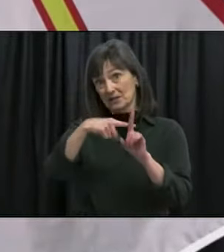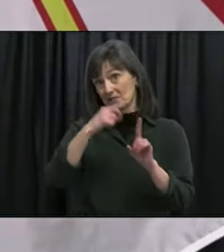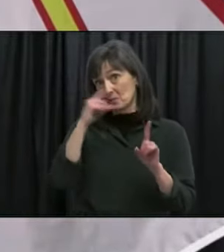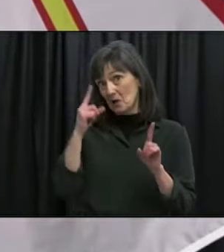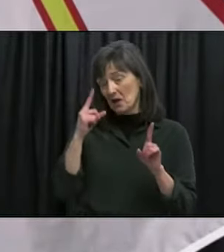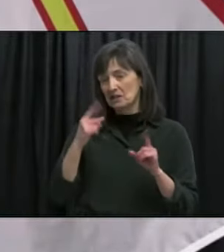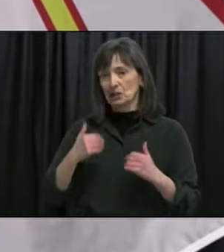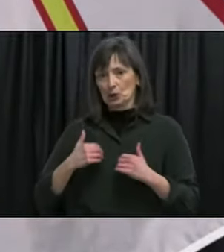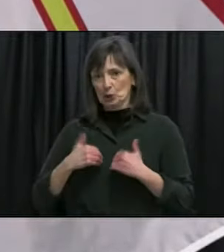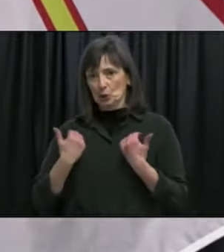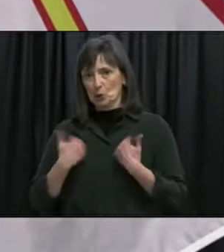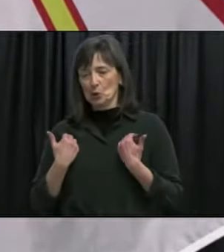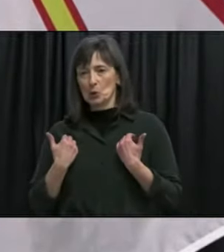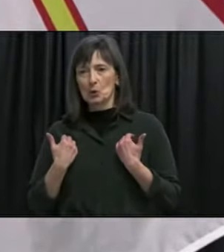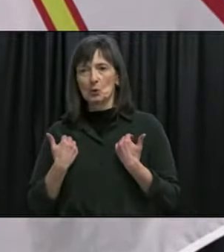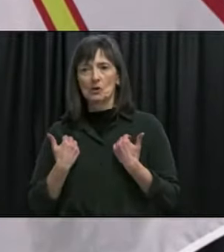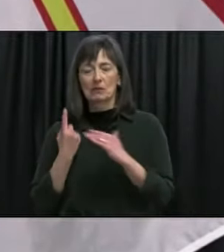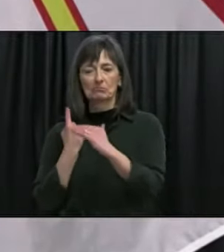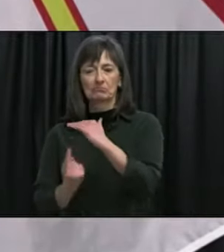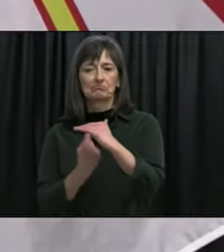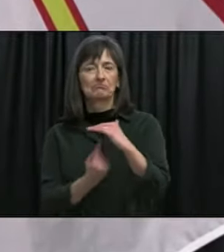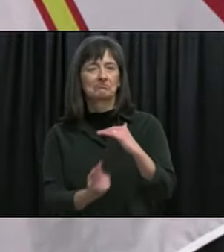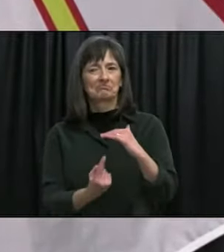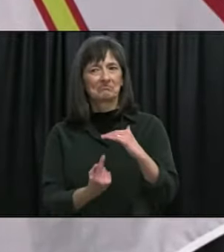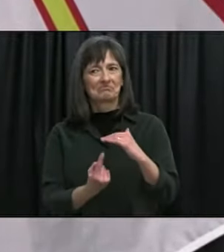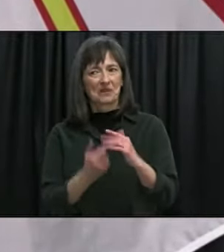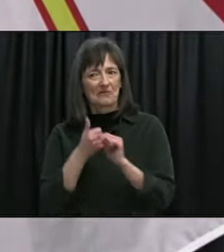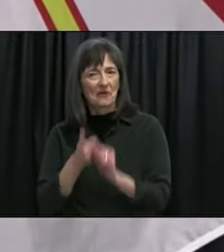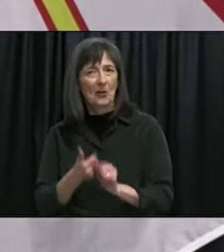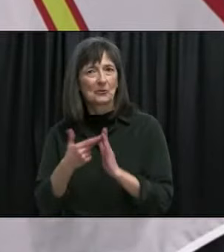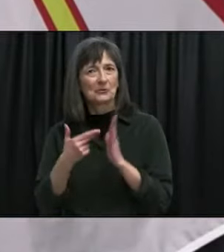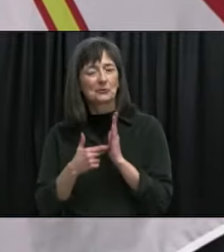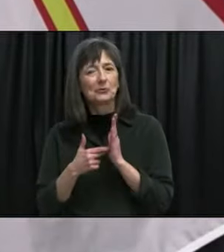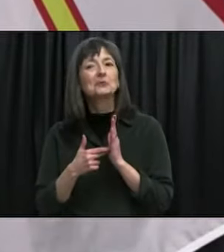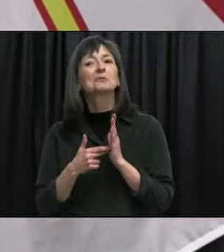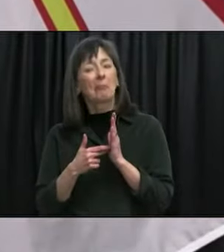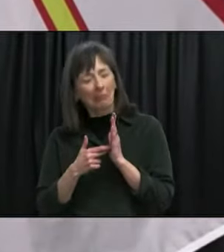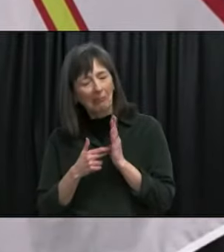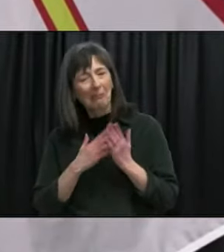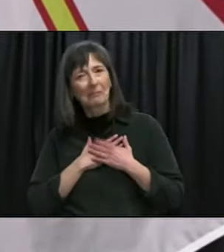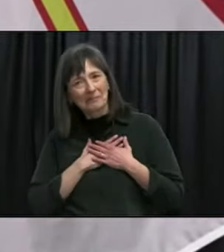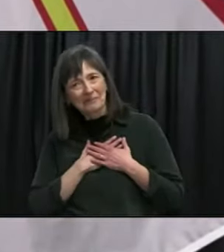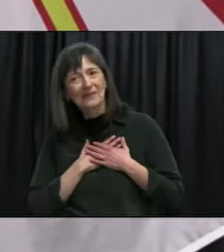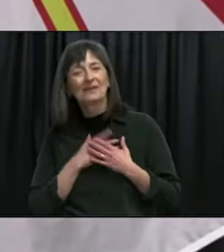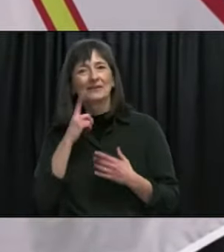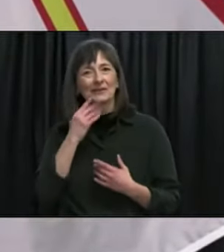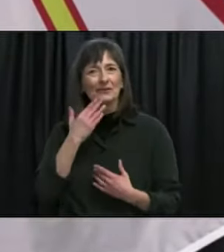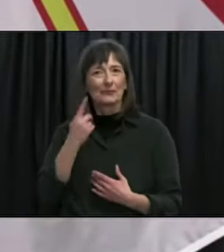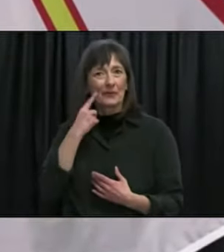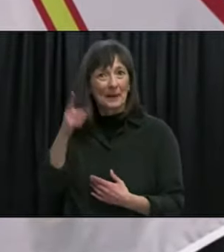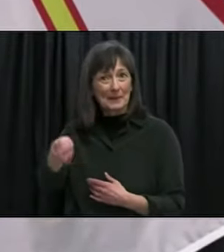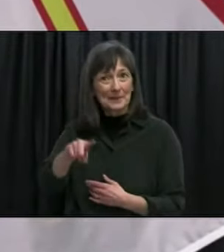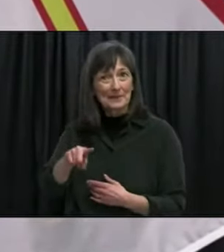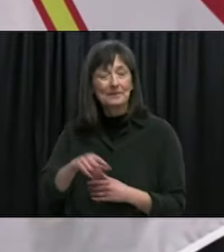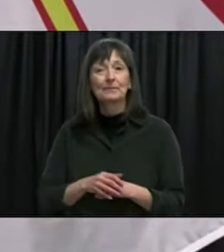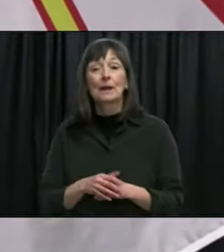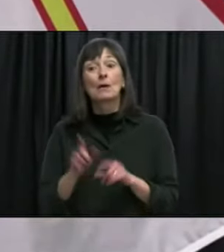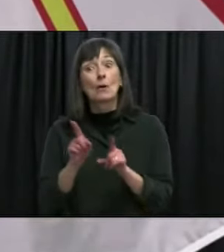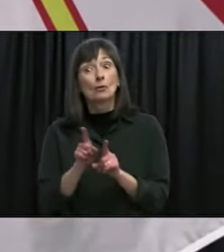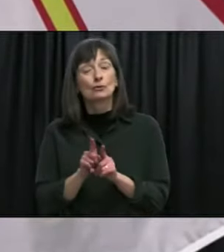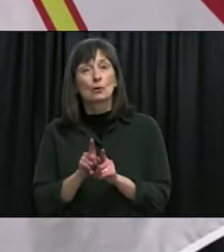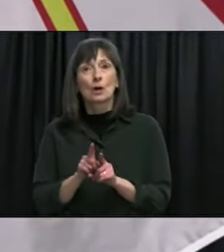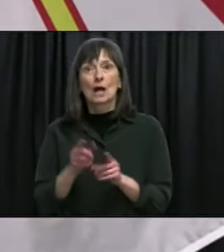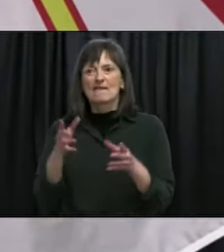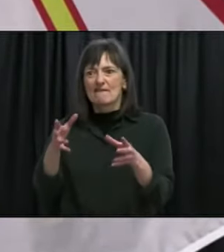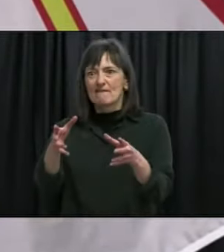younger cohort that must have stayed and by the public health measures and how quickly were able to with